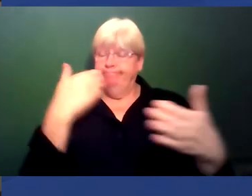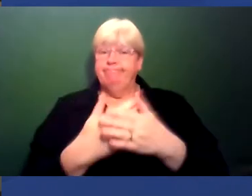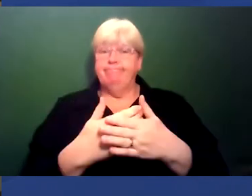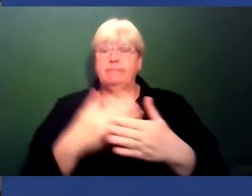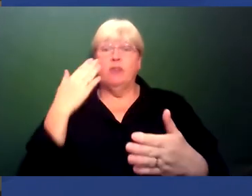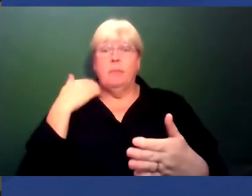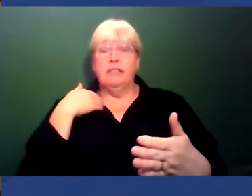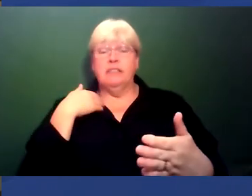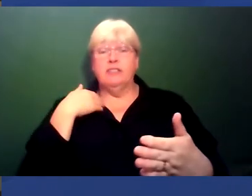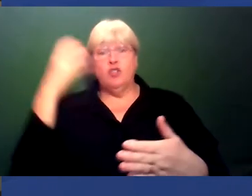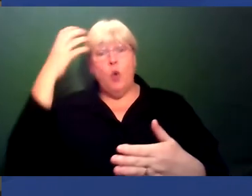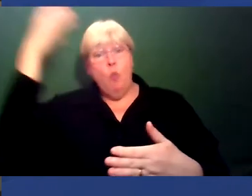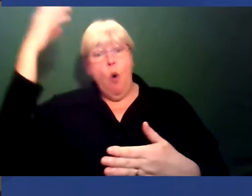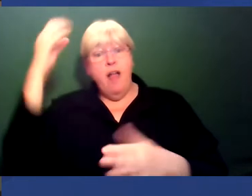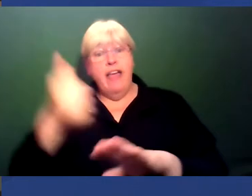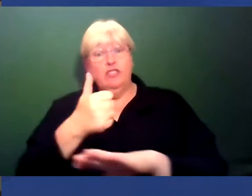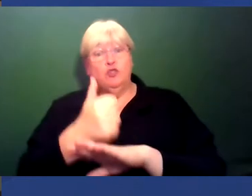Institute Christmas Lecture.